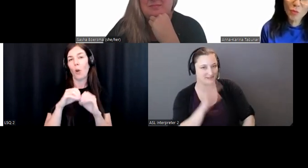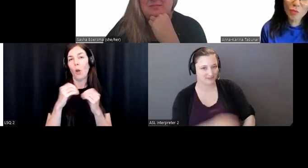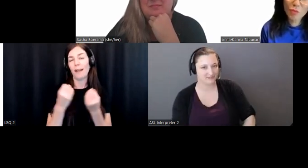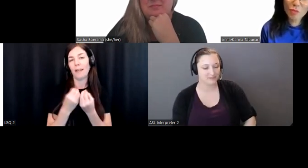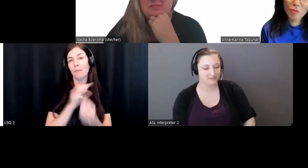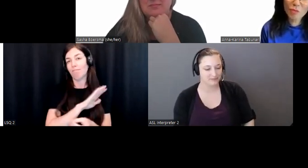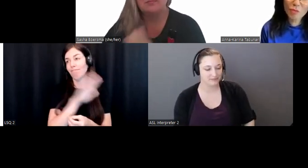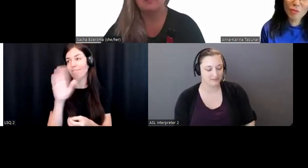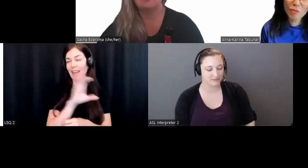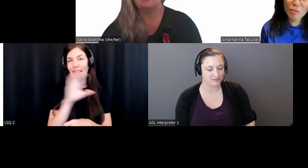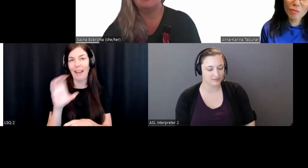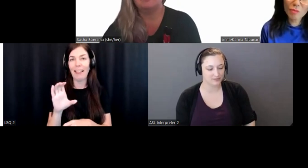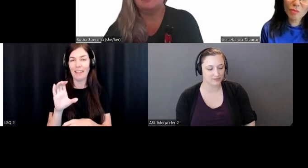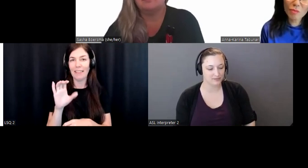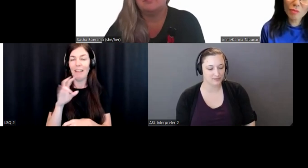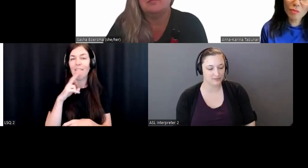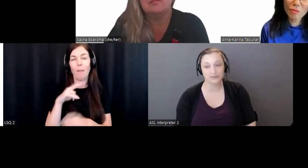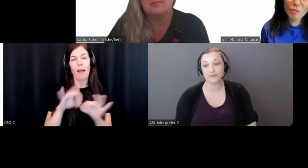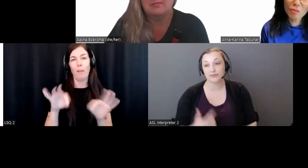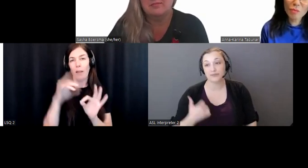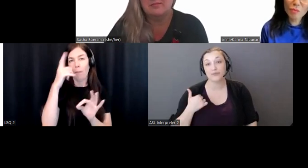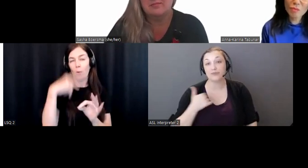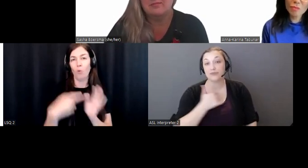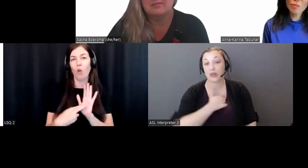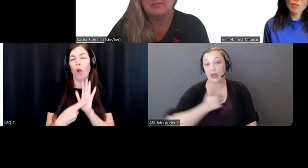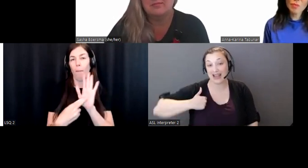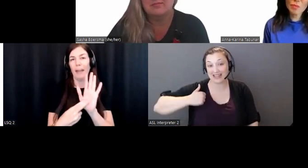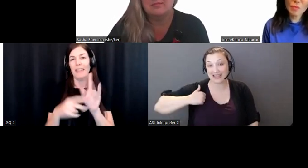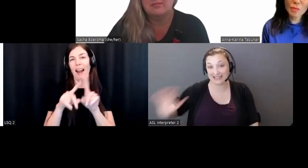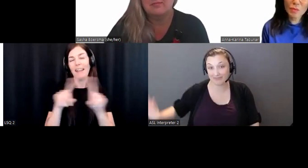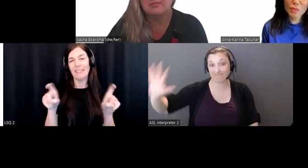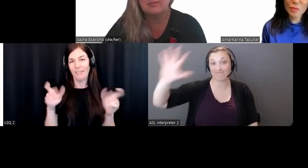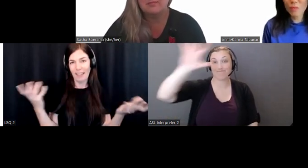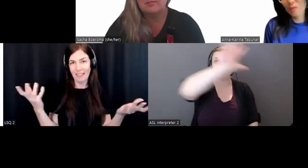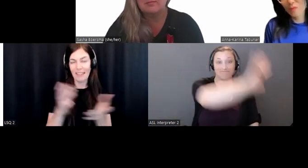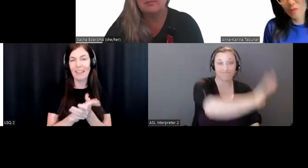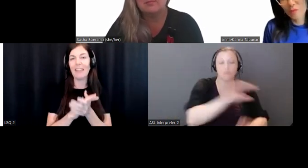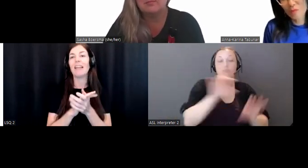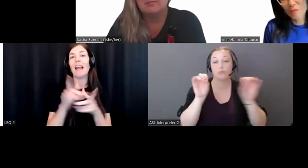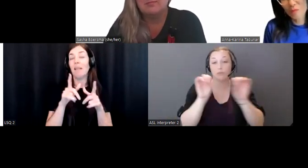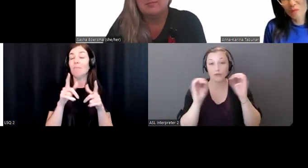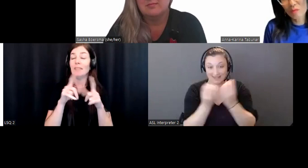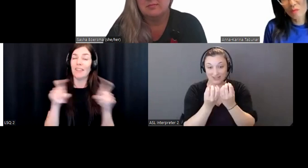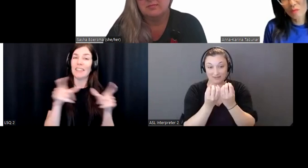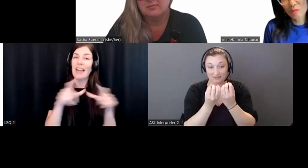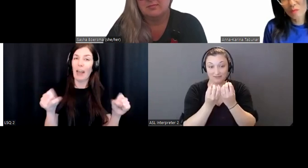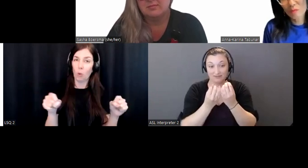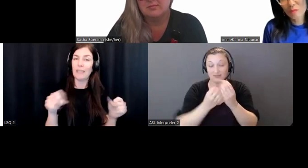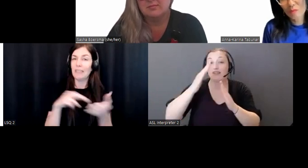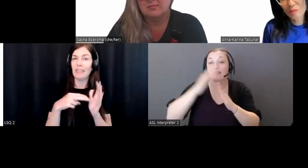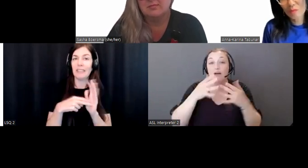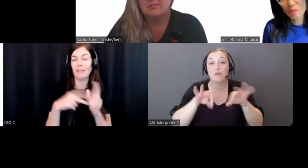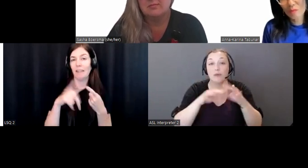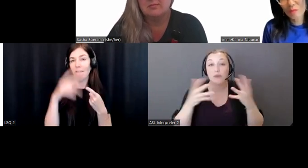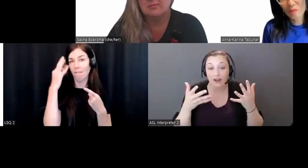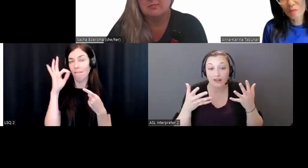Because we are a pan-Canadian organization, it's very important for us to represent the linguistic